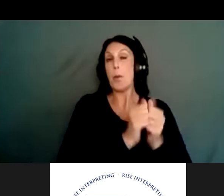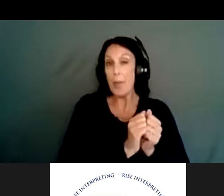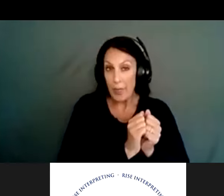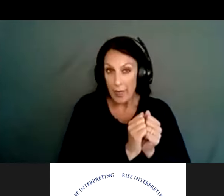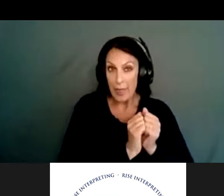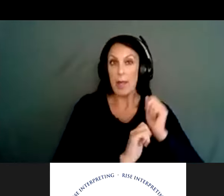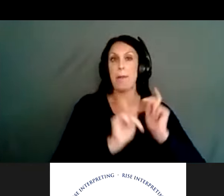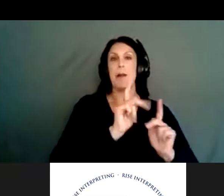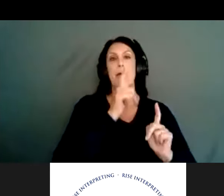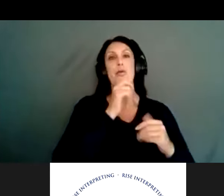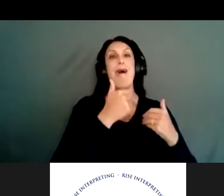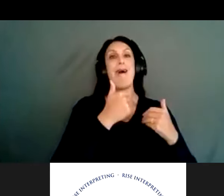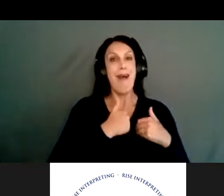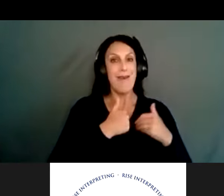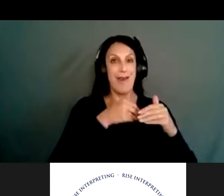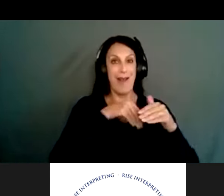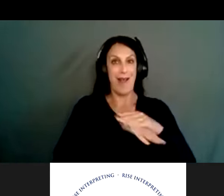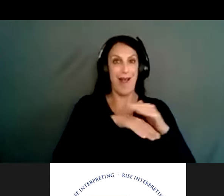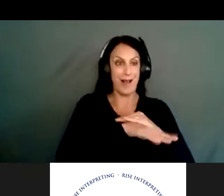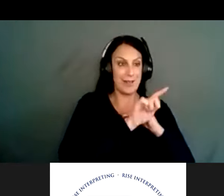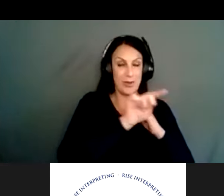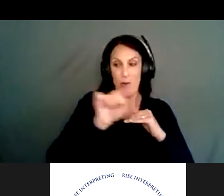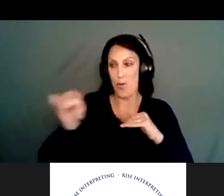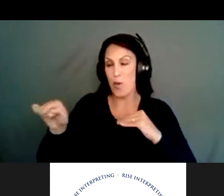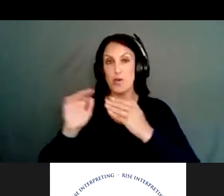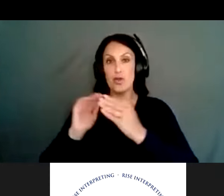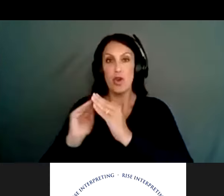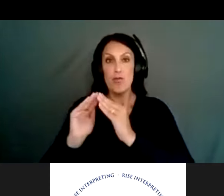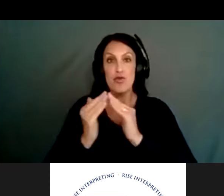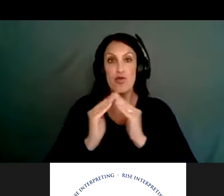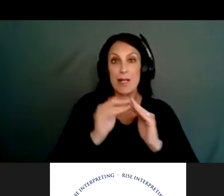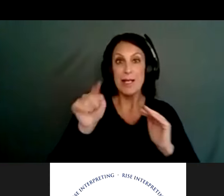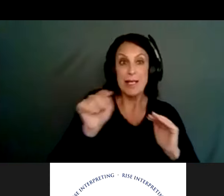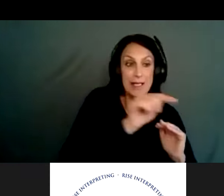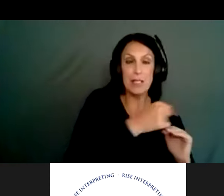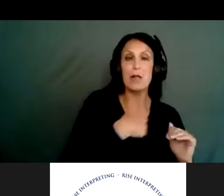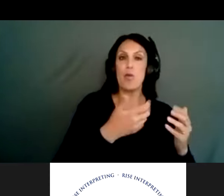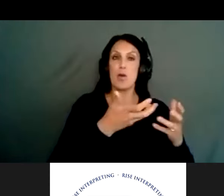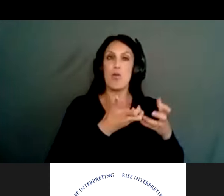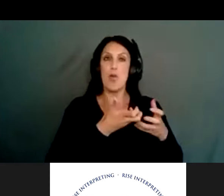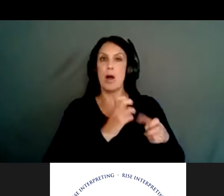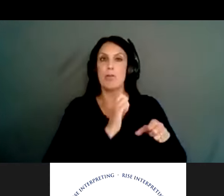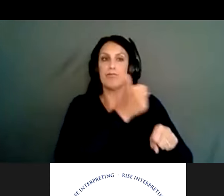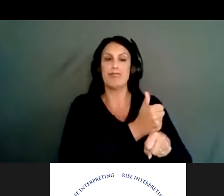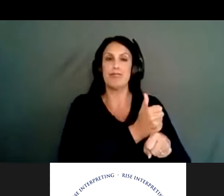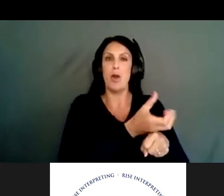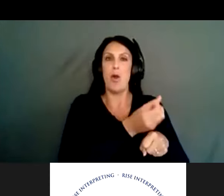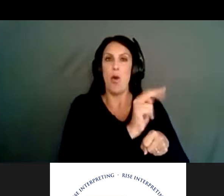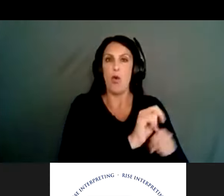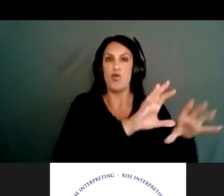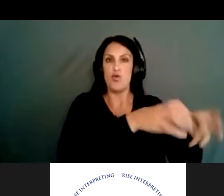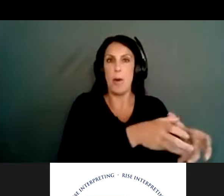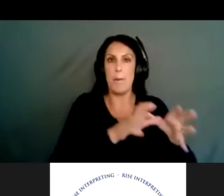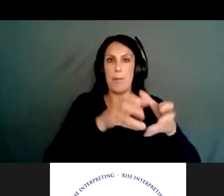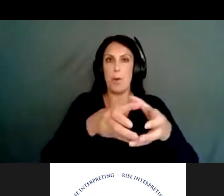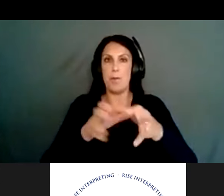have access to, um, these communities that we want to, um, um, get our, we want